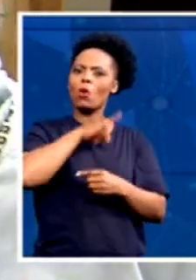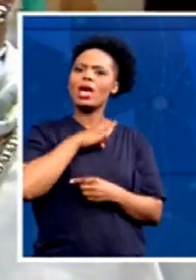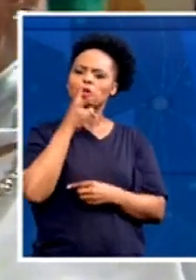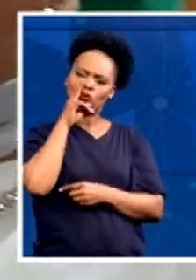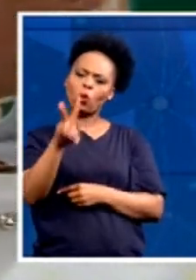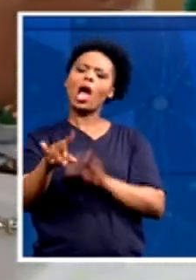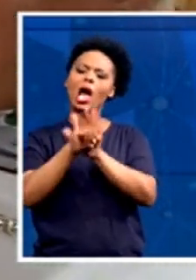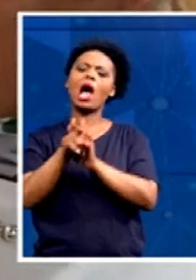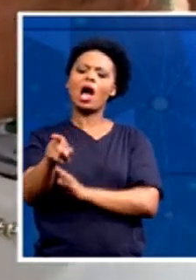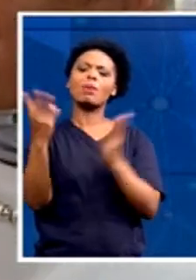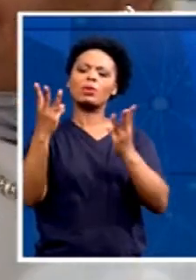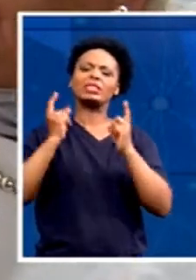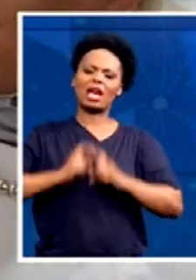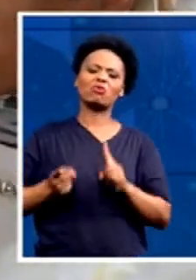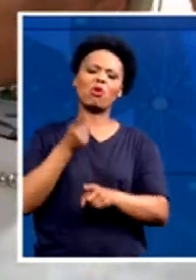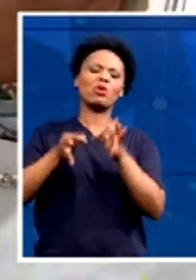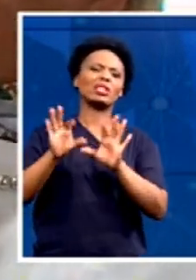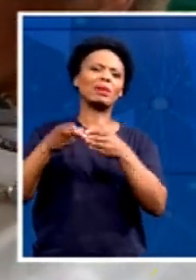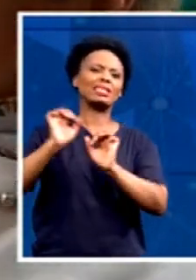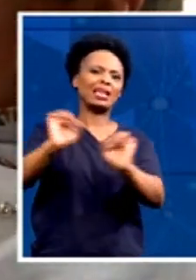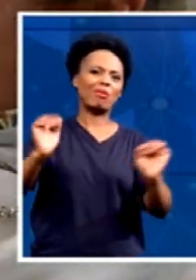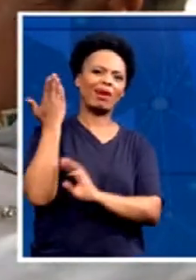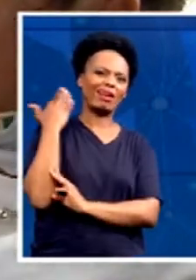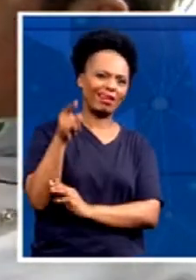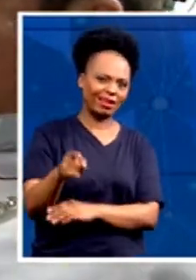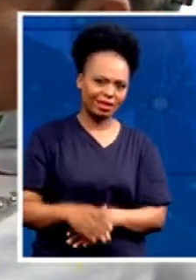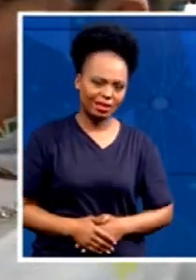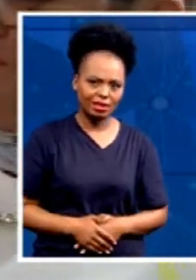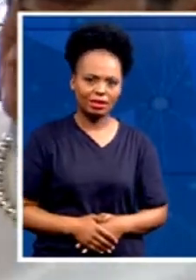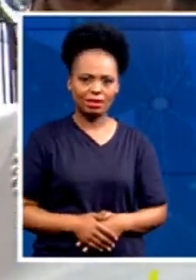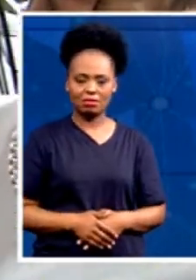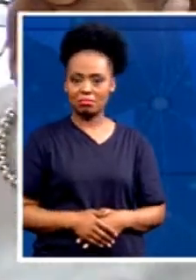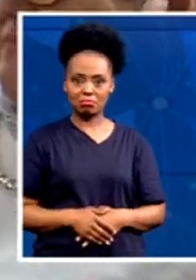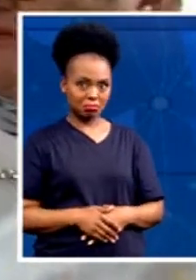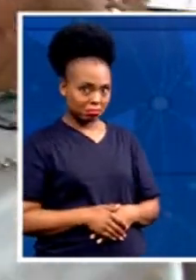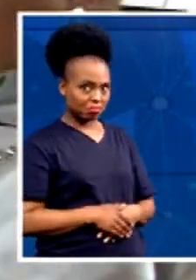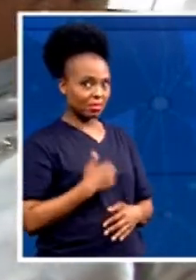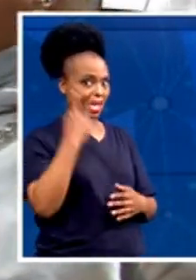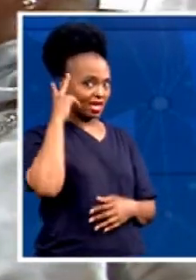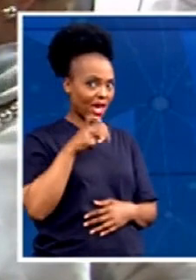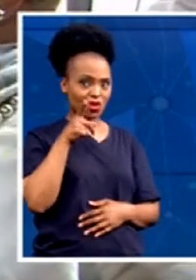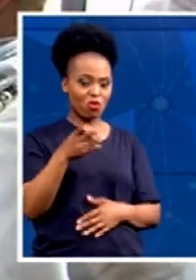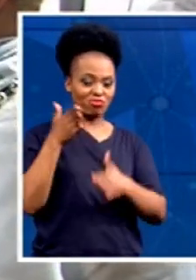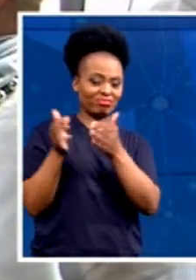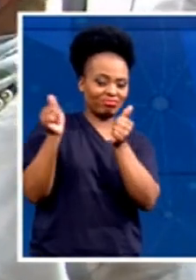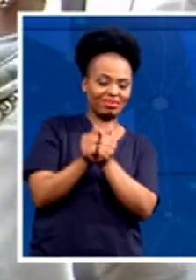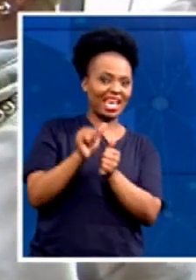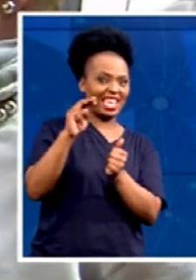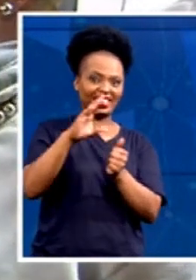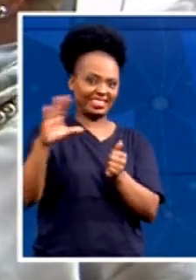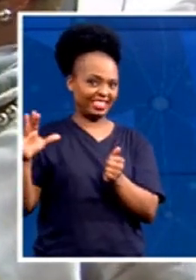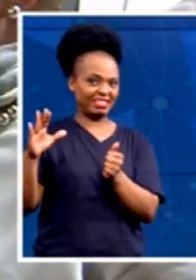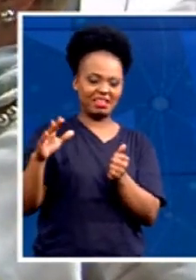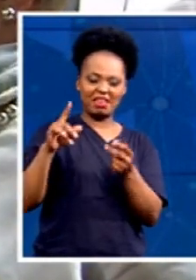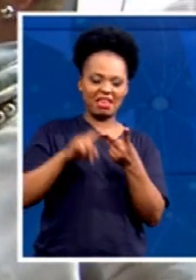I heard Mr. Guineval saying that you will never, ever go into a coalition with the ANC, with the EFF. Never. Not negotiable. Not